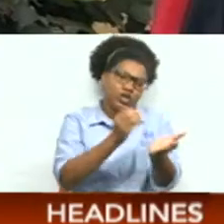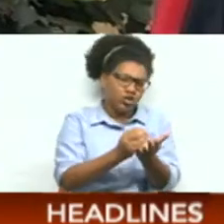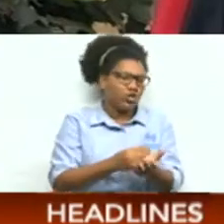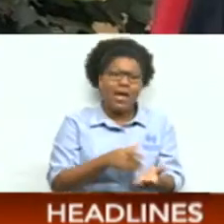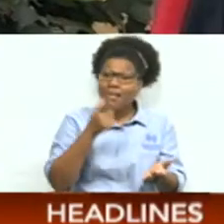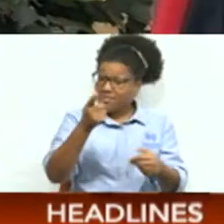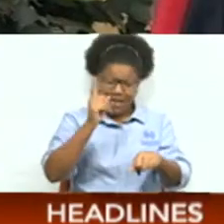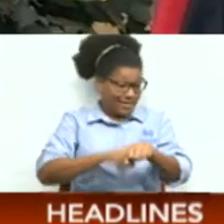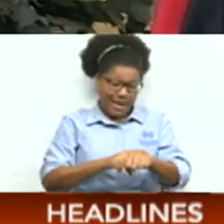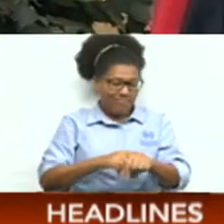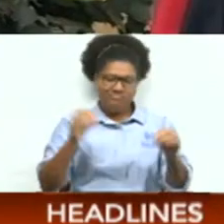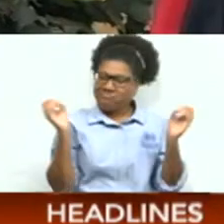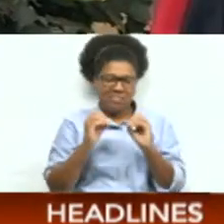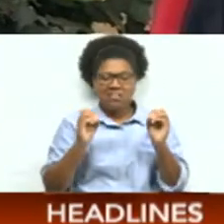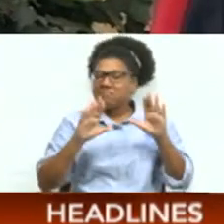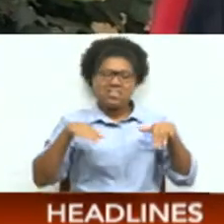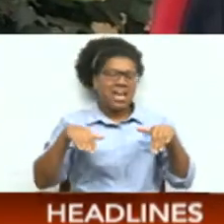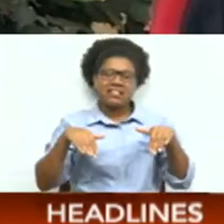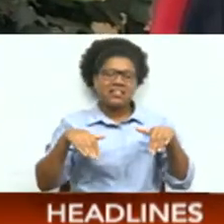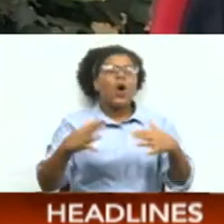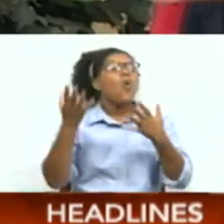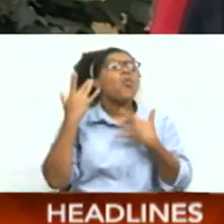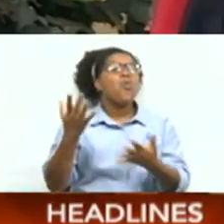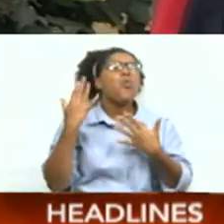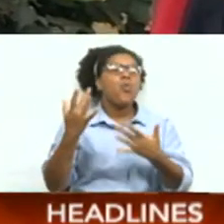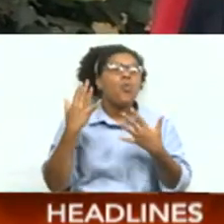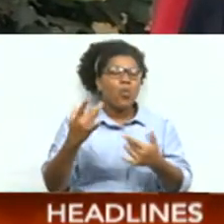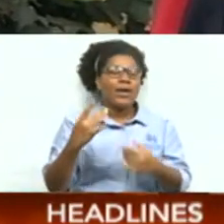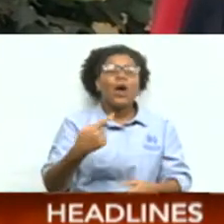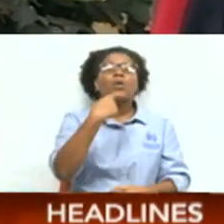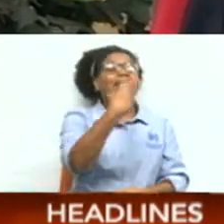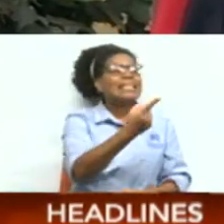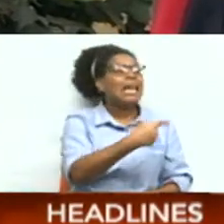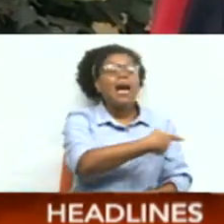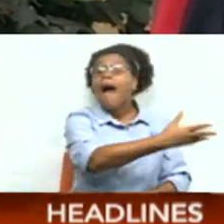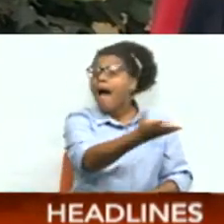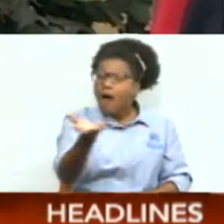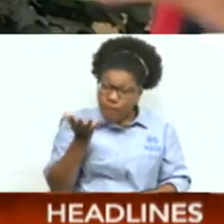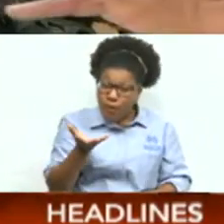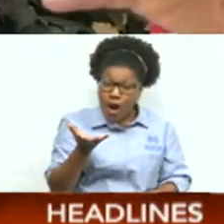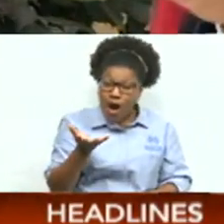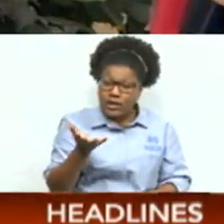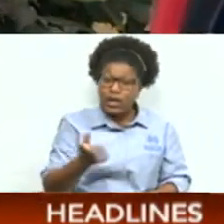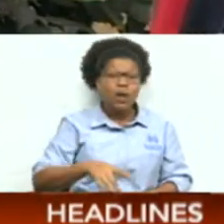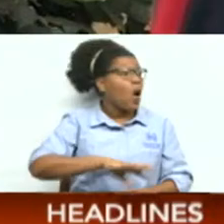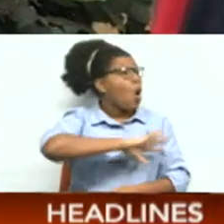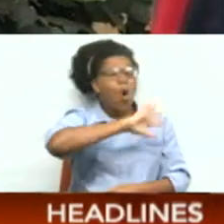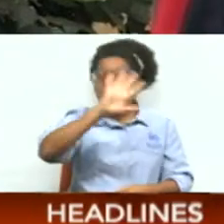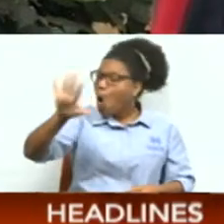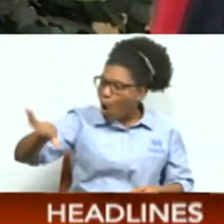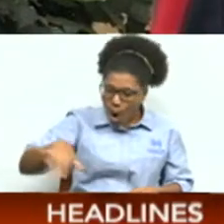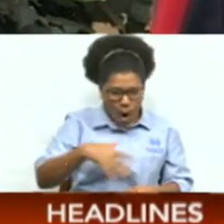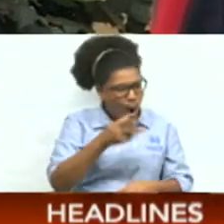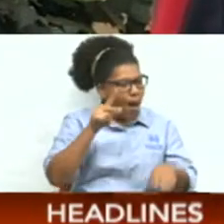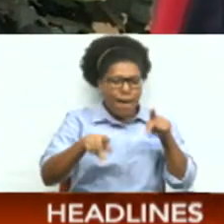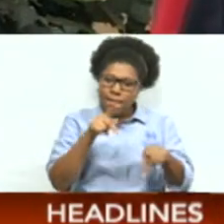not arrived. And all we are saying to everyone, all and sundry,